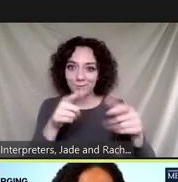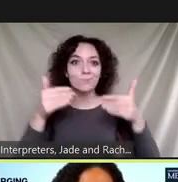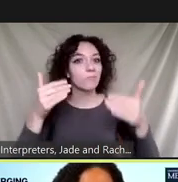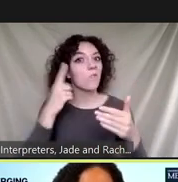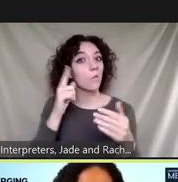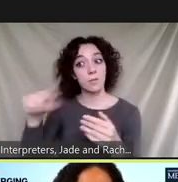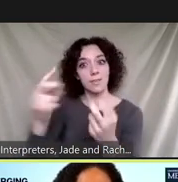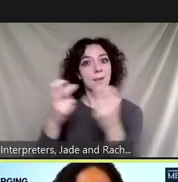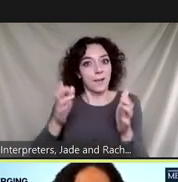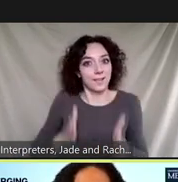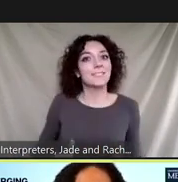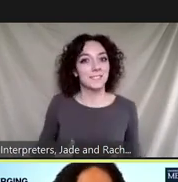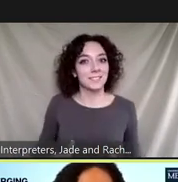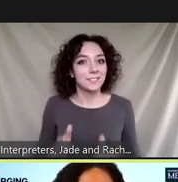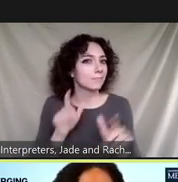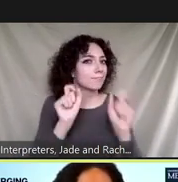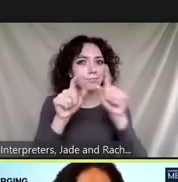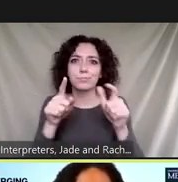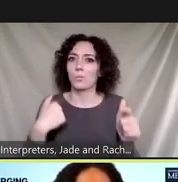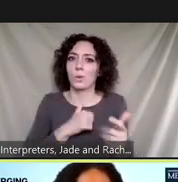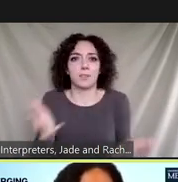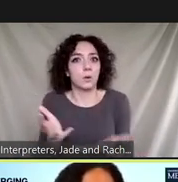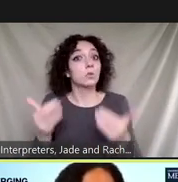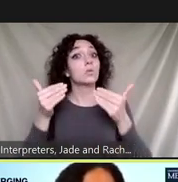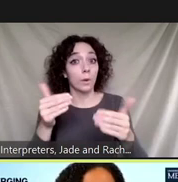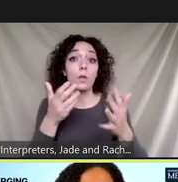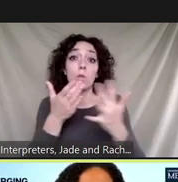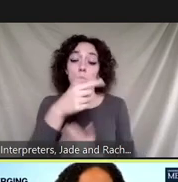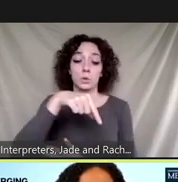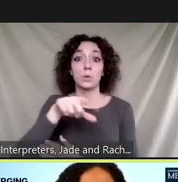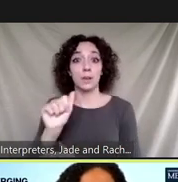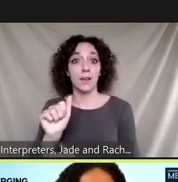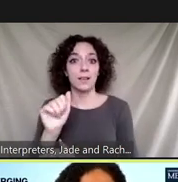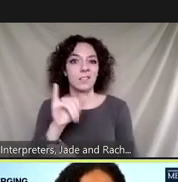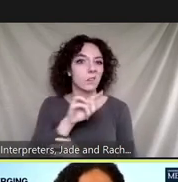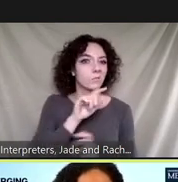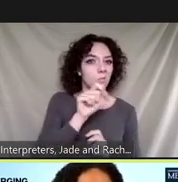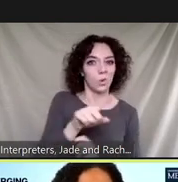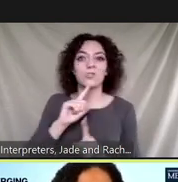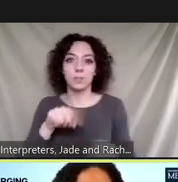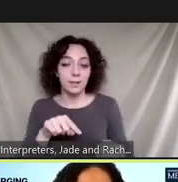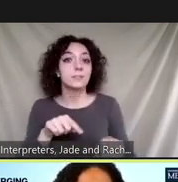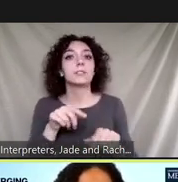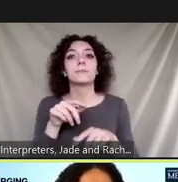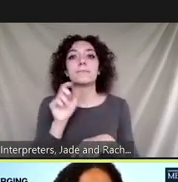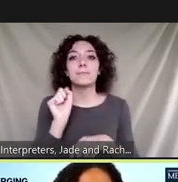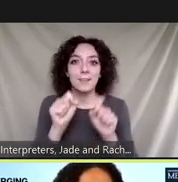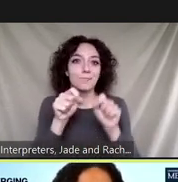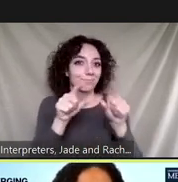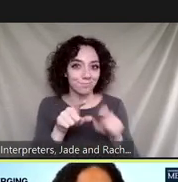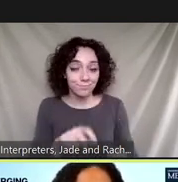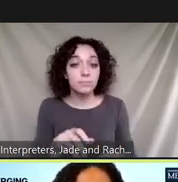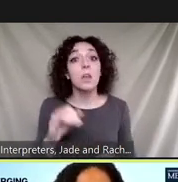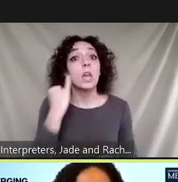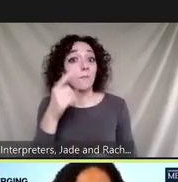and so we encourage you to send them through the q a if you're watching on youtube live you can also post questions